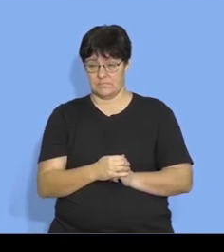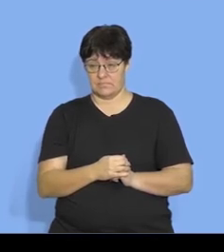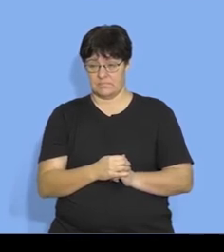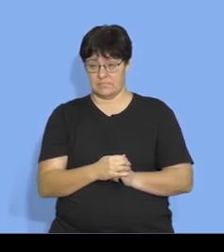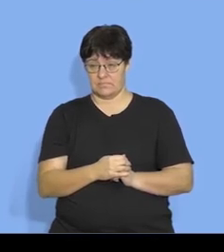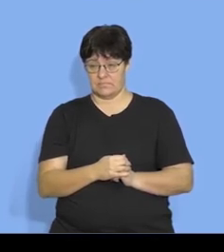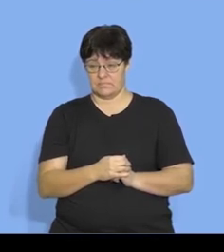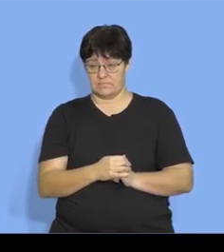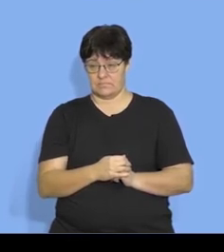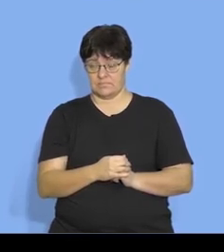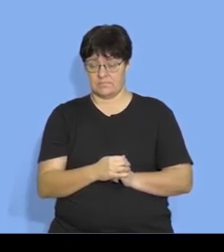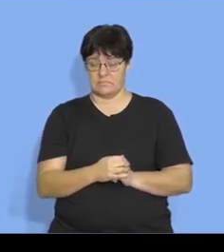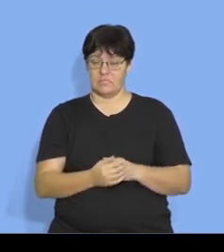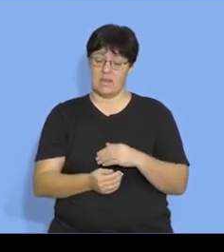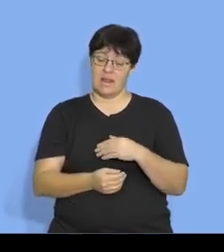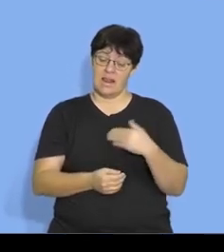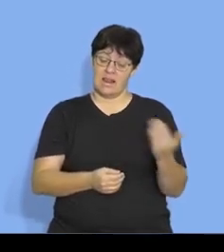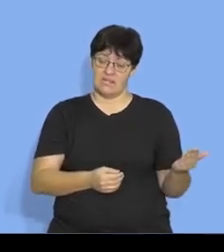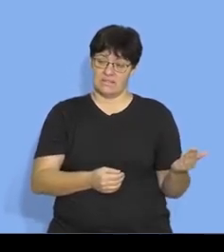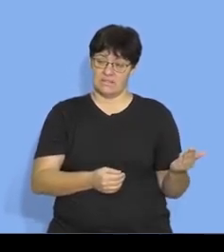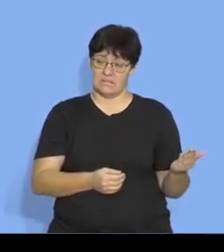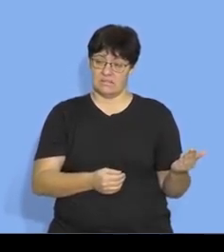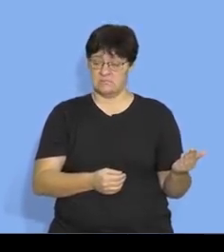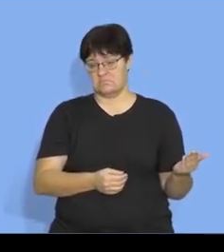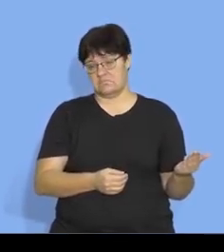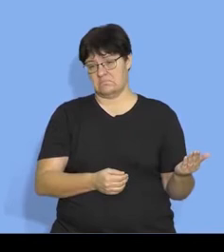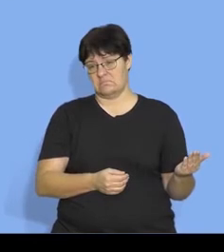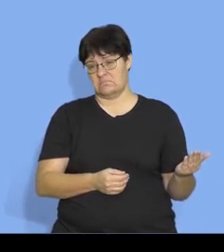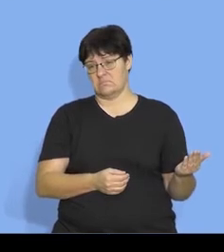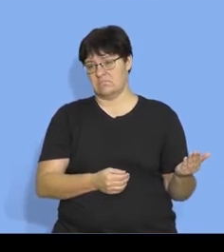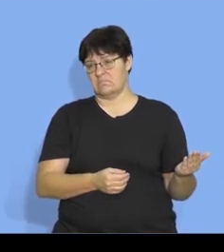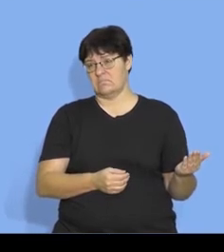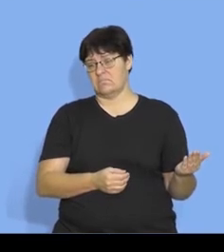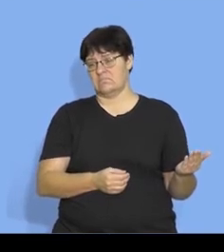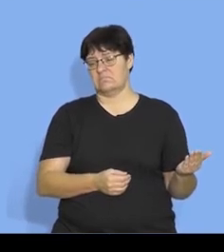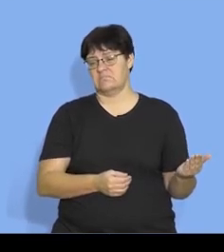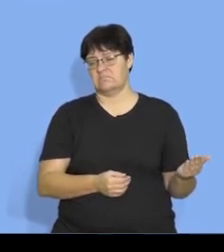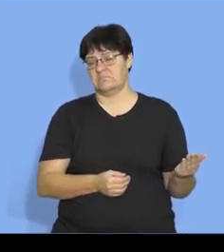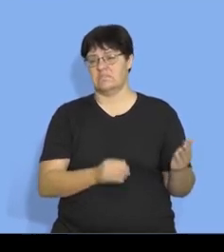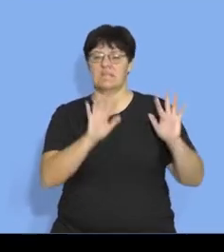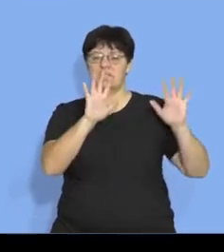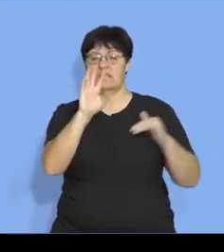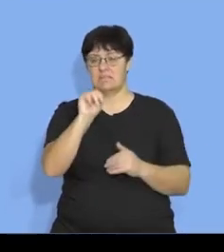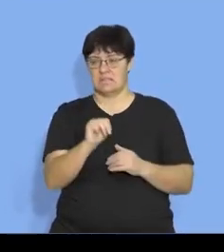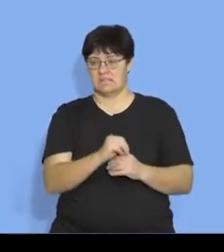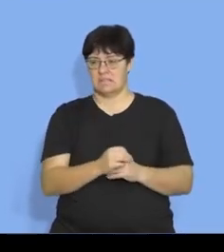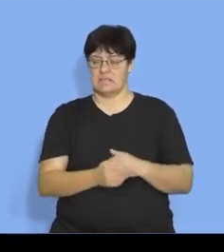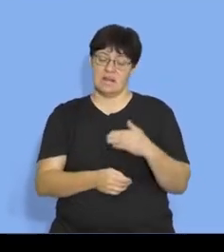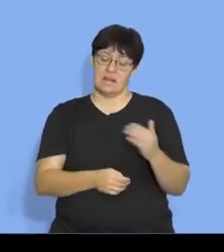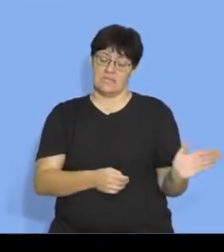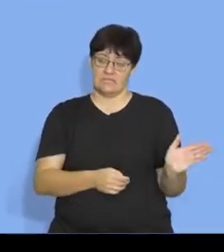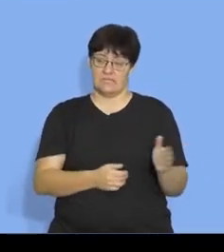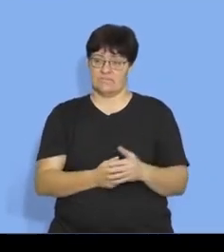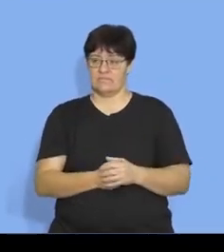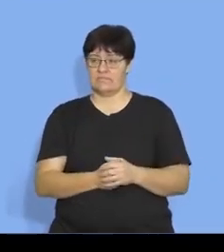now she went to the left and that's a short little distance so let's say that's 10 meters she then went